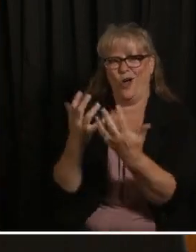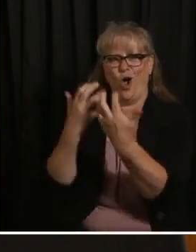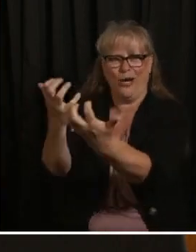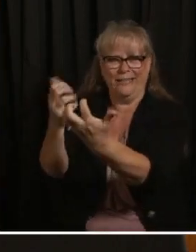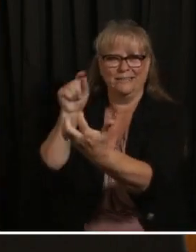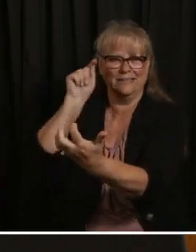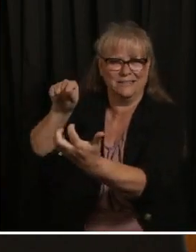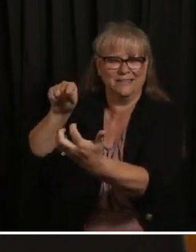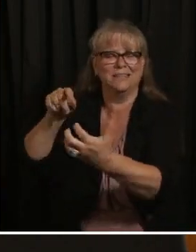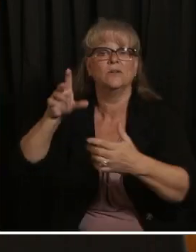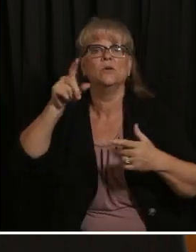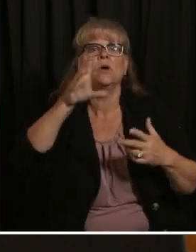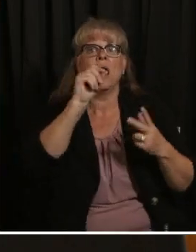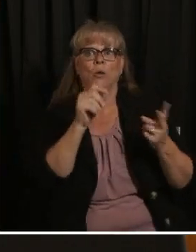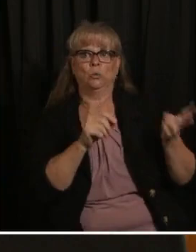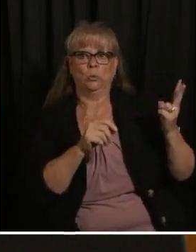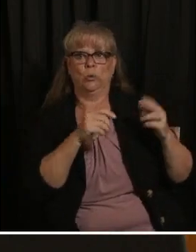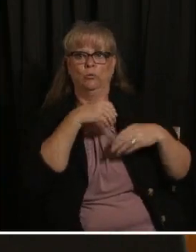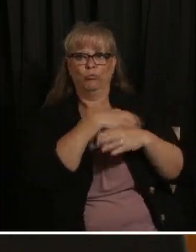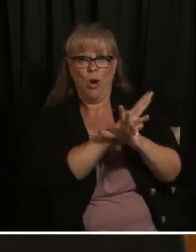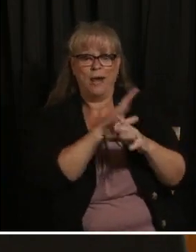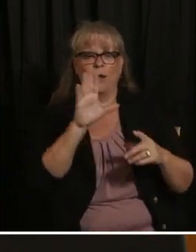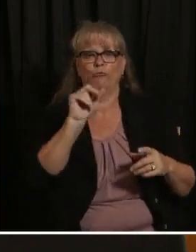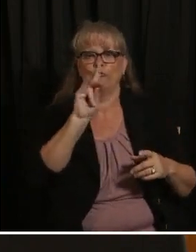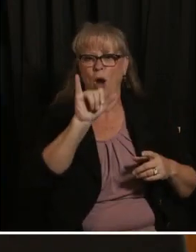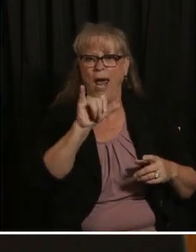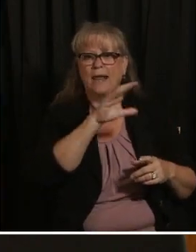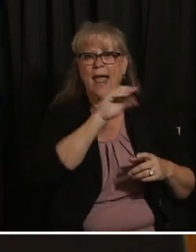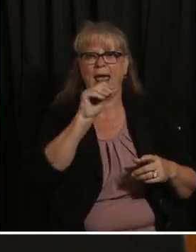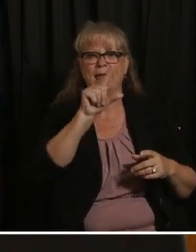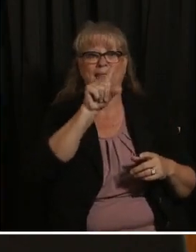Zen who are joining us remotely and we'll hear from them